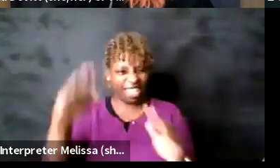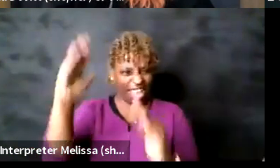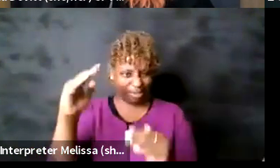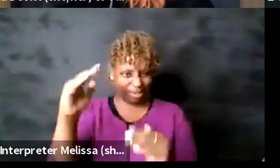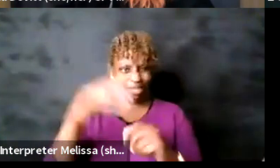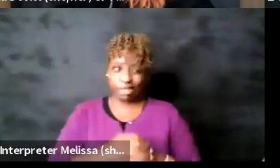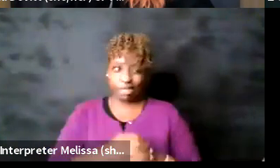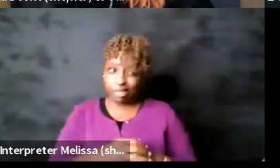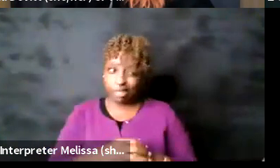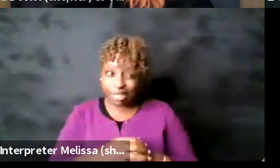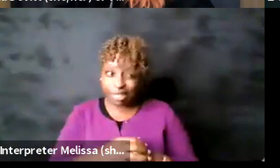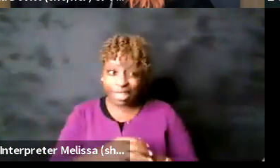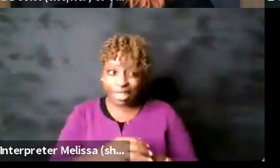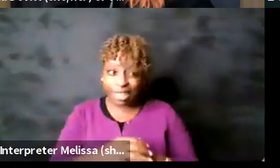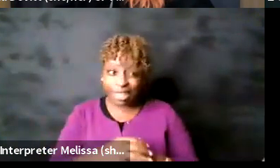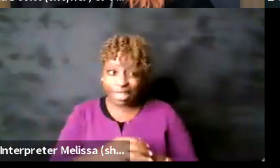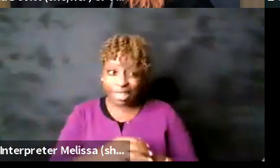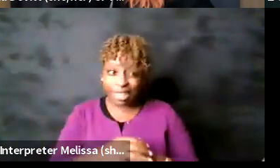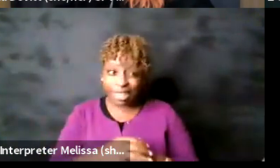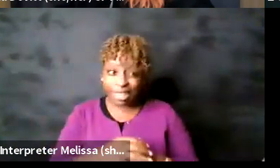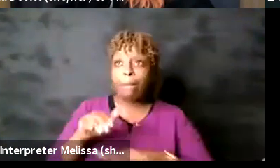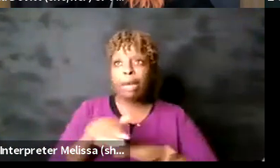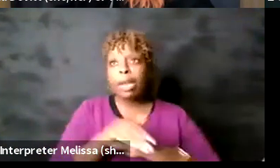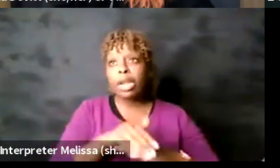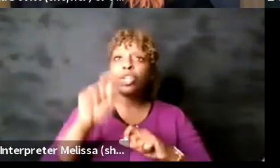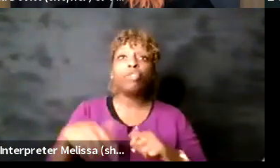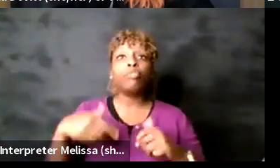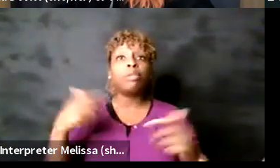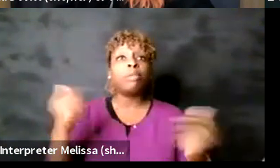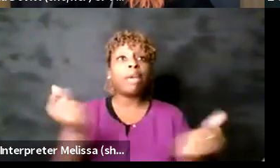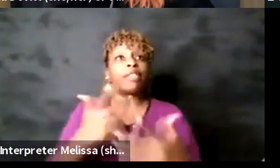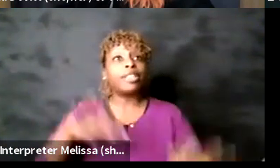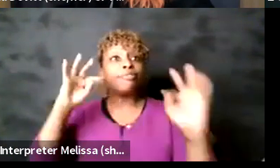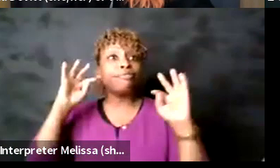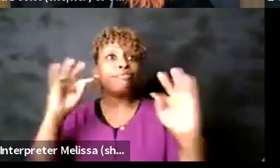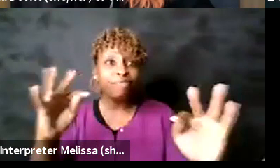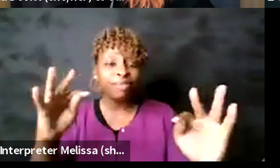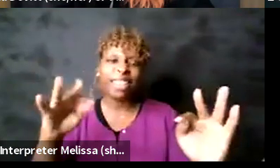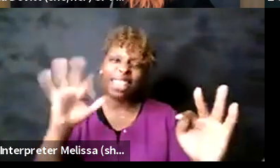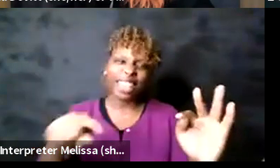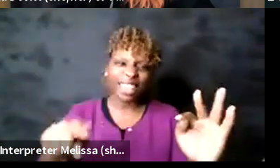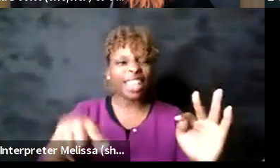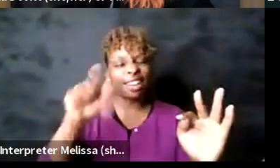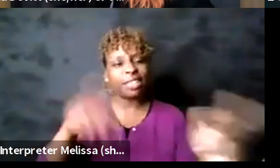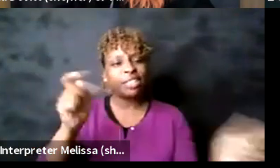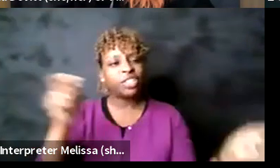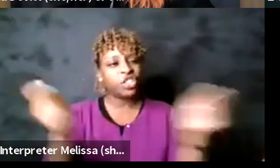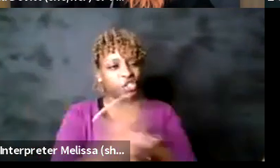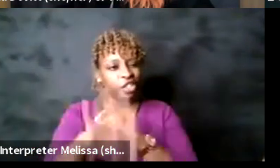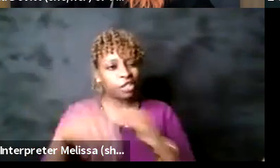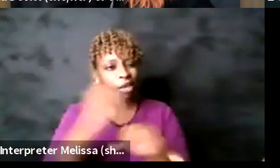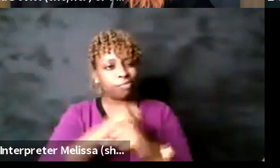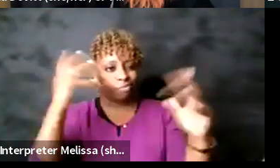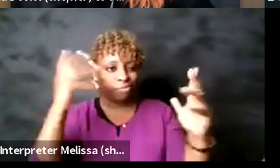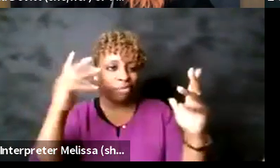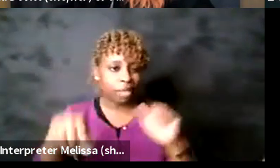go um and yeah and I think we just need to reroute that expectation and really